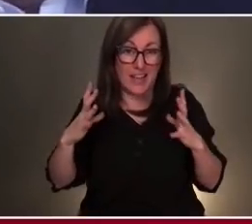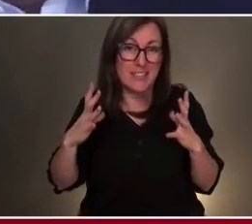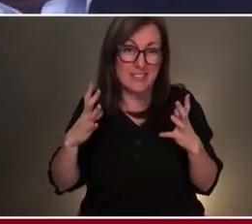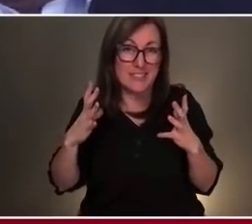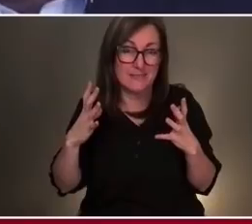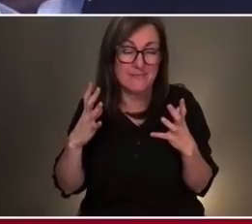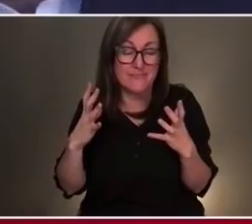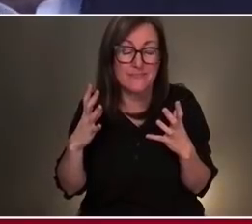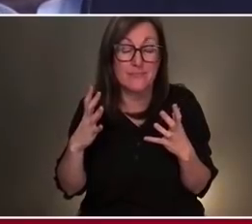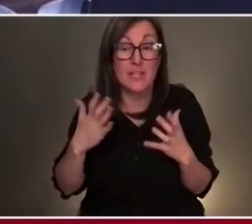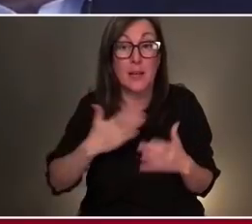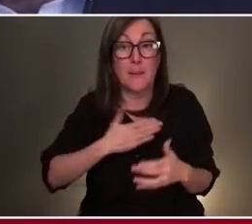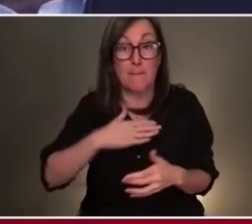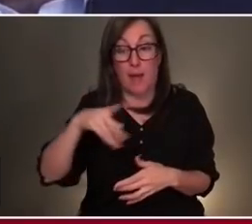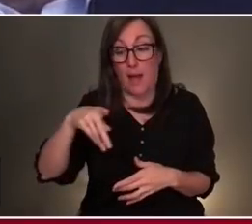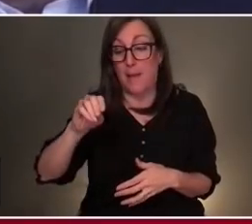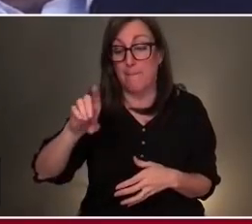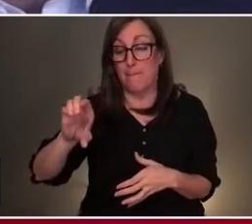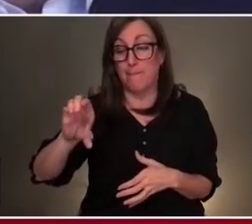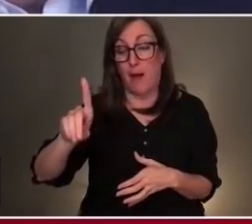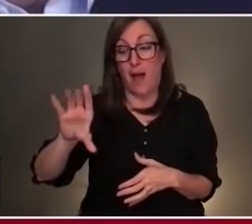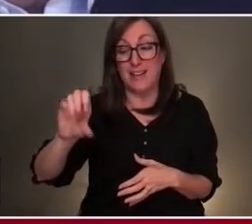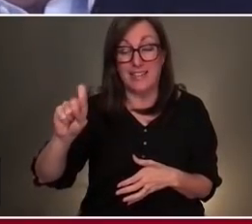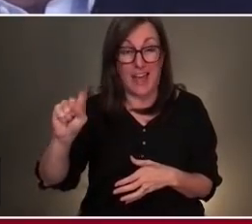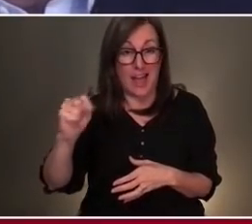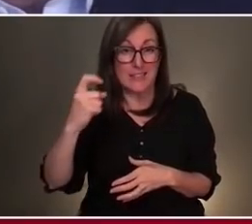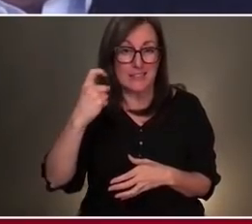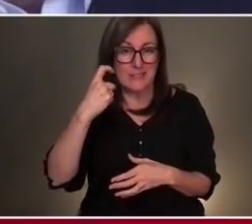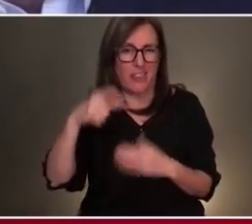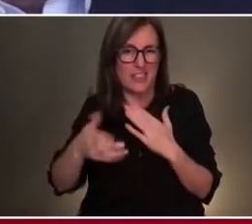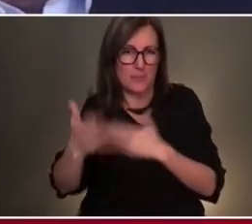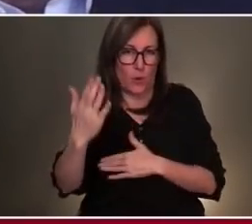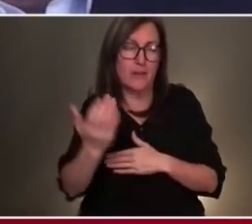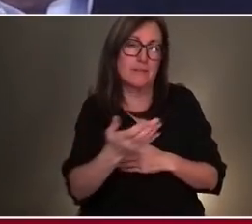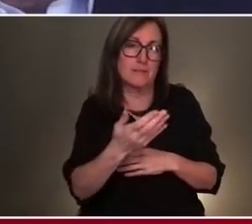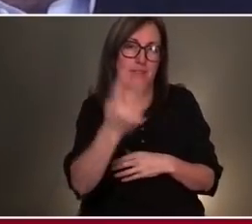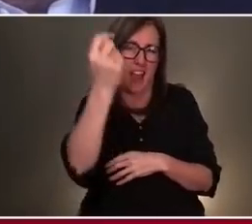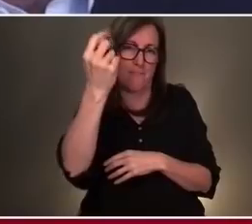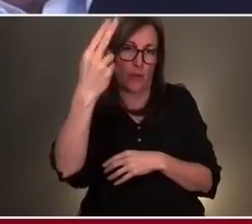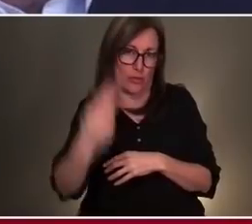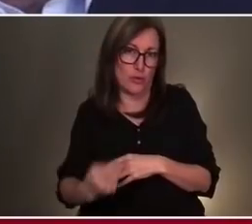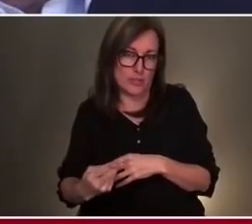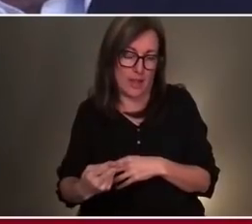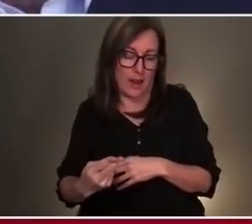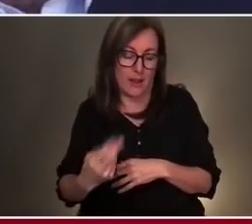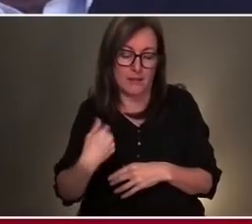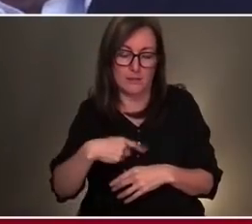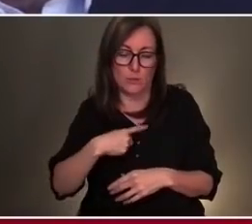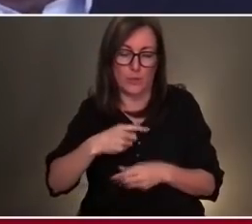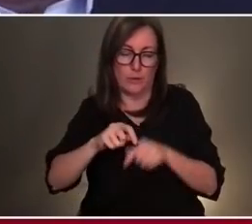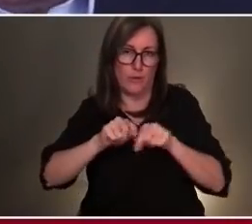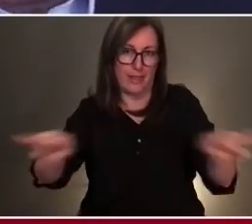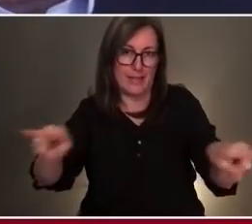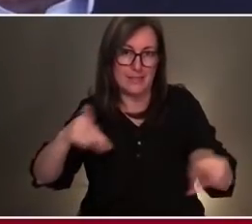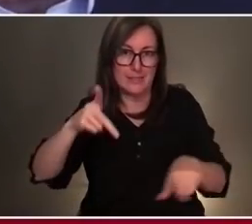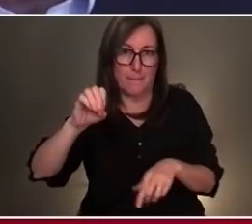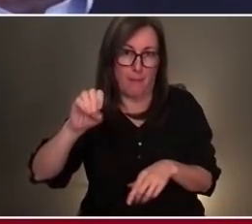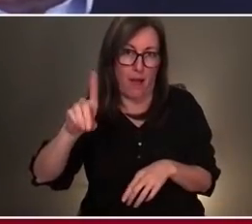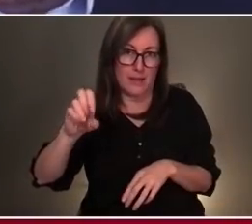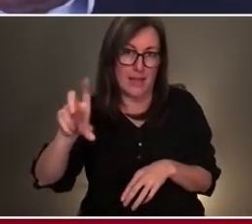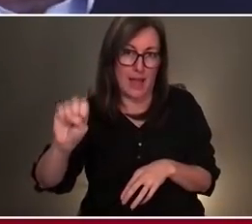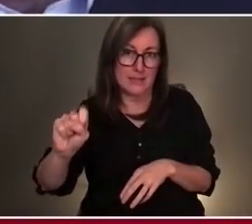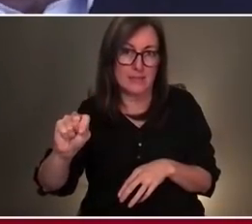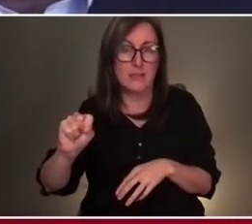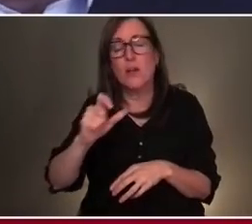In my podcast released this morning, which we release every Thursday morning, one of the major discussions is don't be afraid to